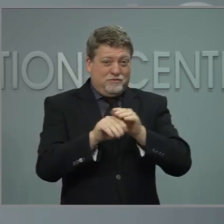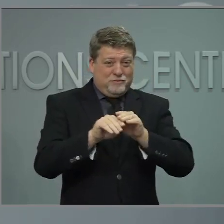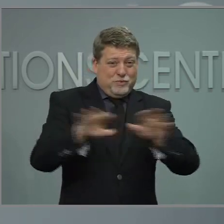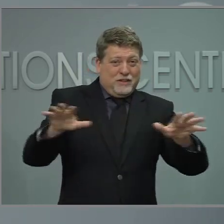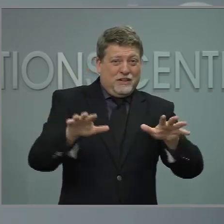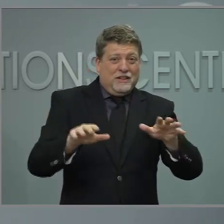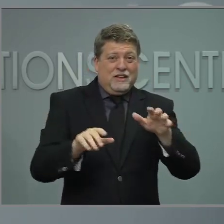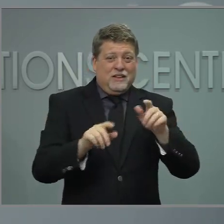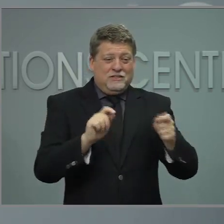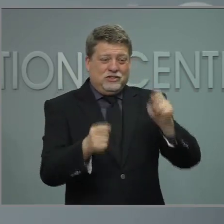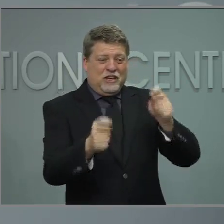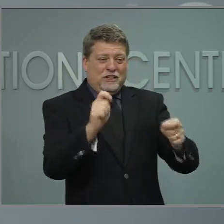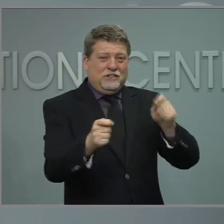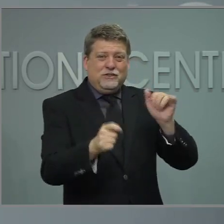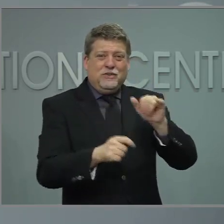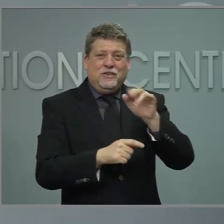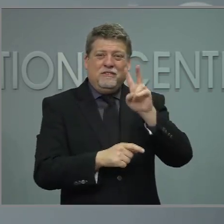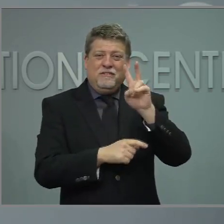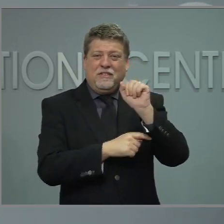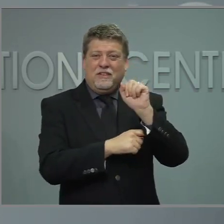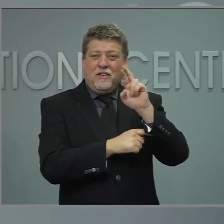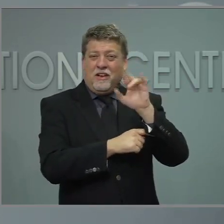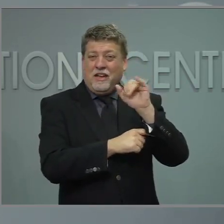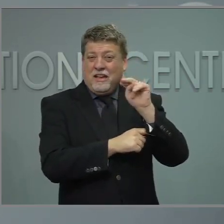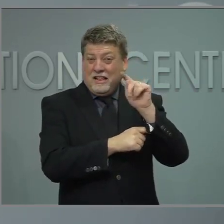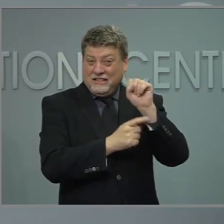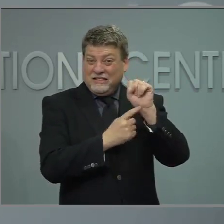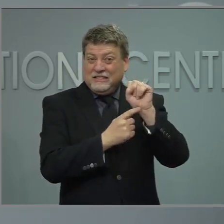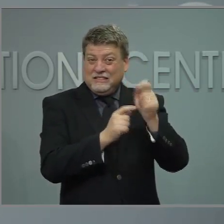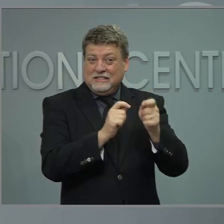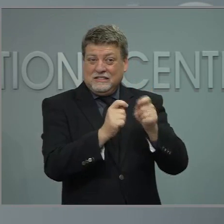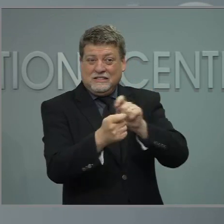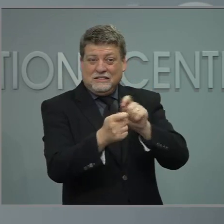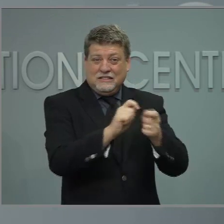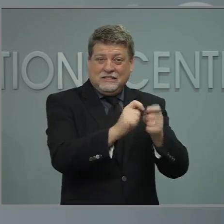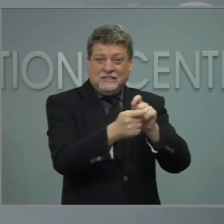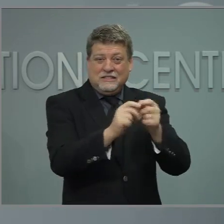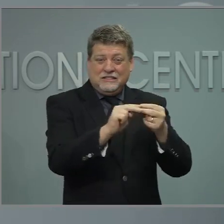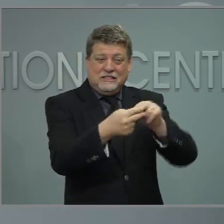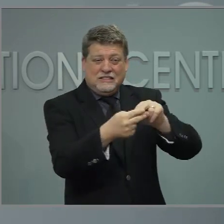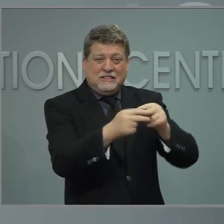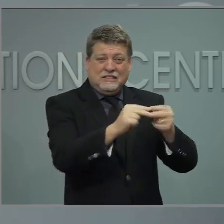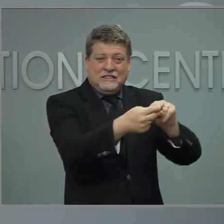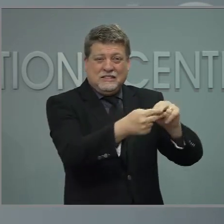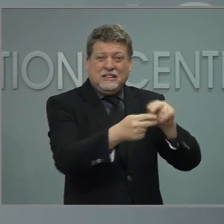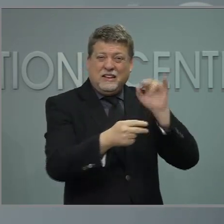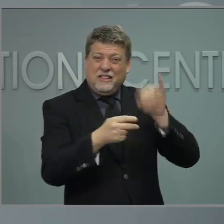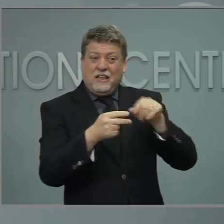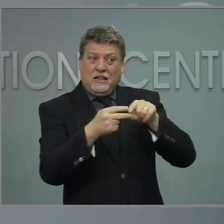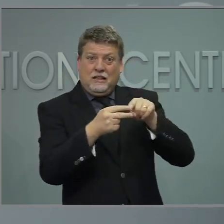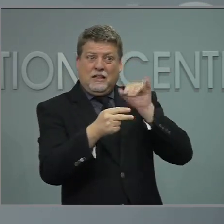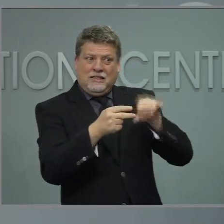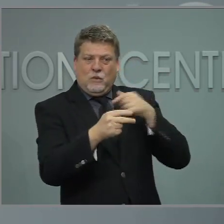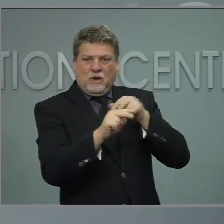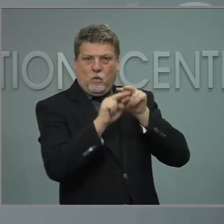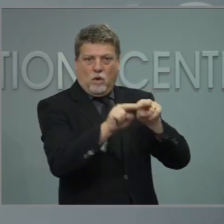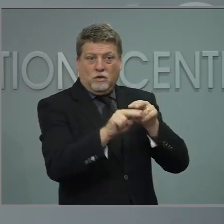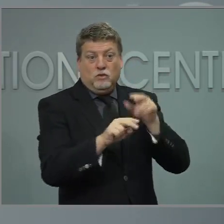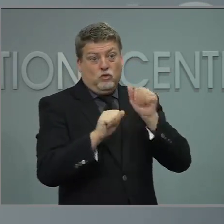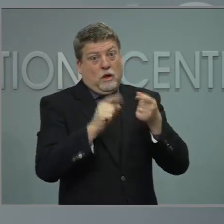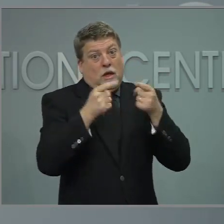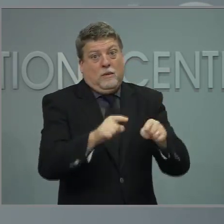changes. We have variants already. It is likely that this virus will change more. Those are the kinds of things that we need to take into